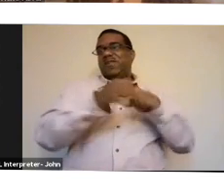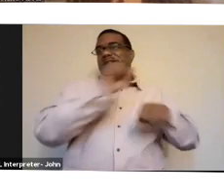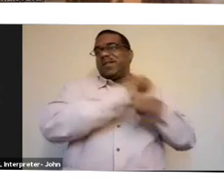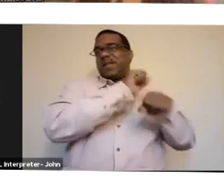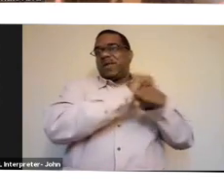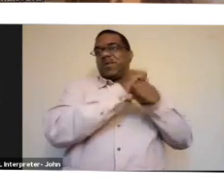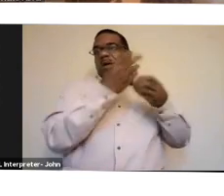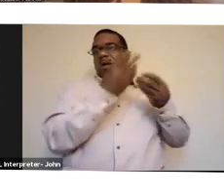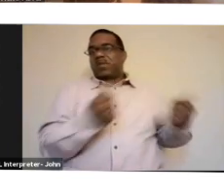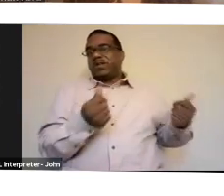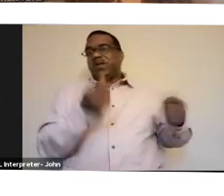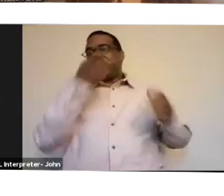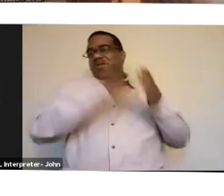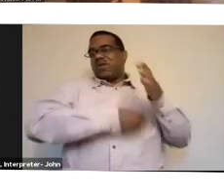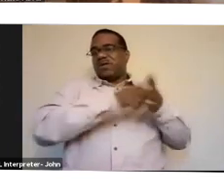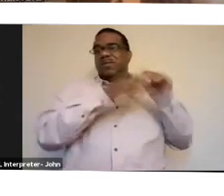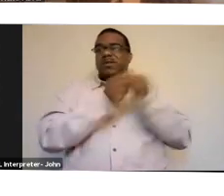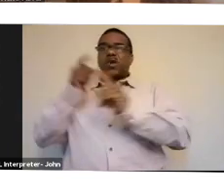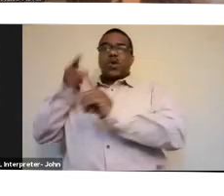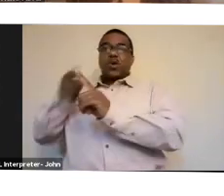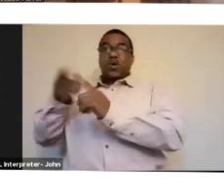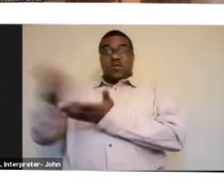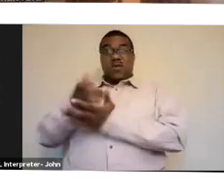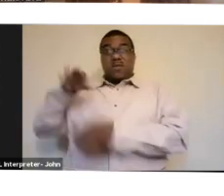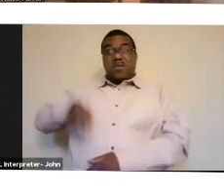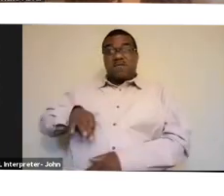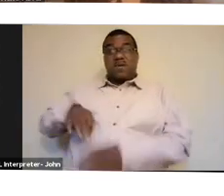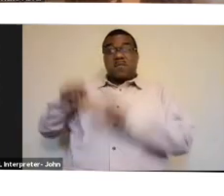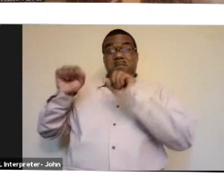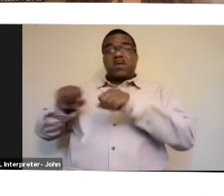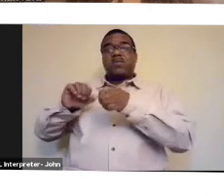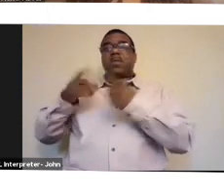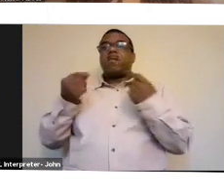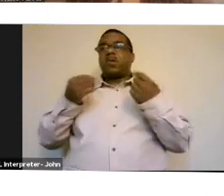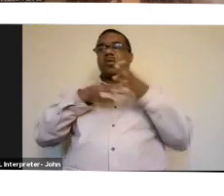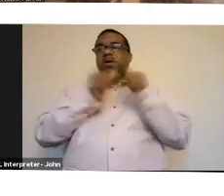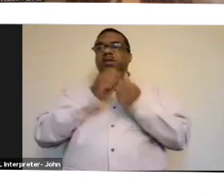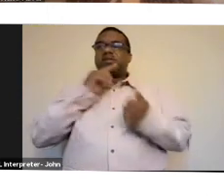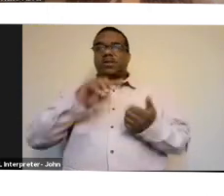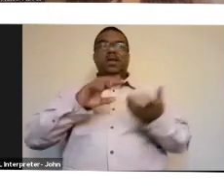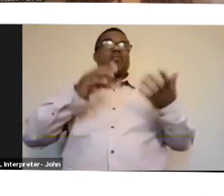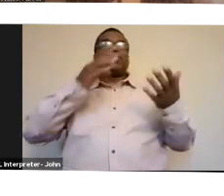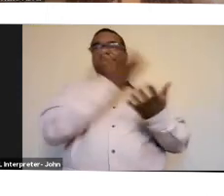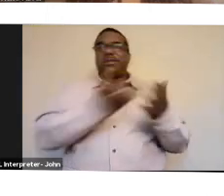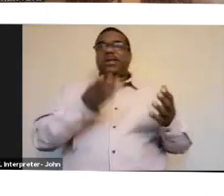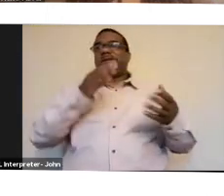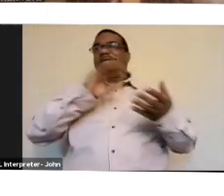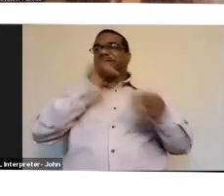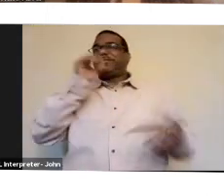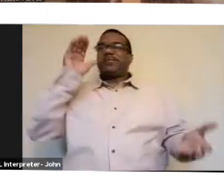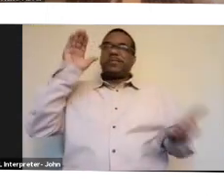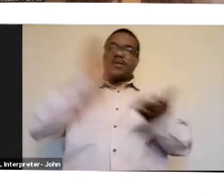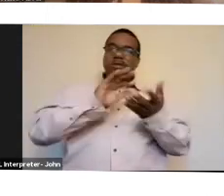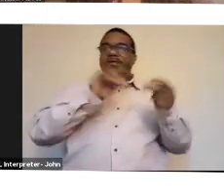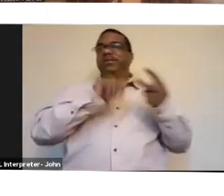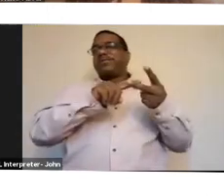the goal is to produce as much profit as possible, most likely corners are being cut on raw material quality,